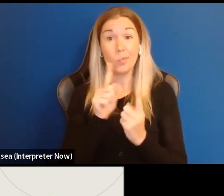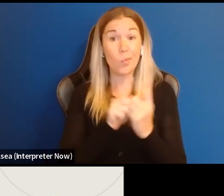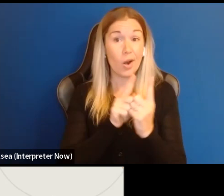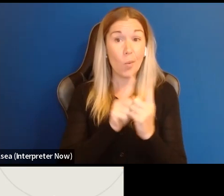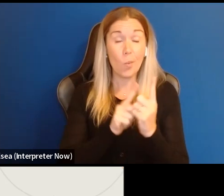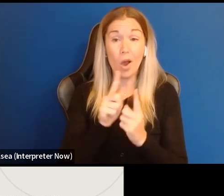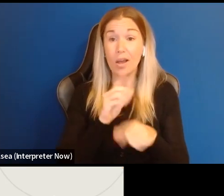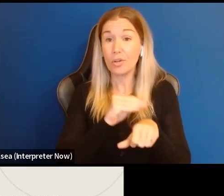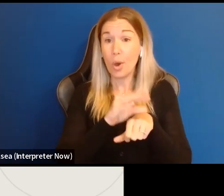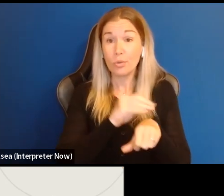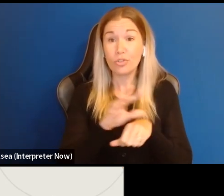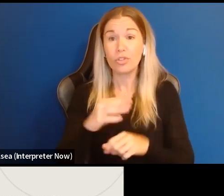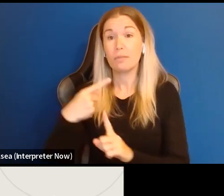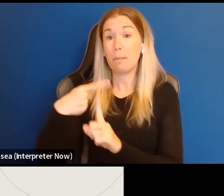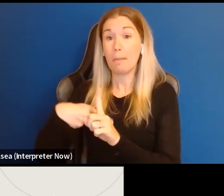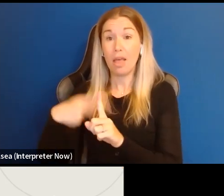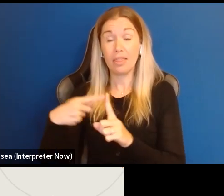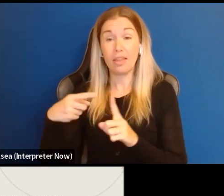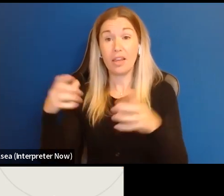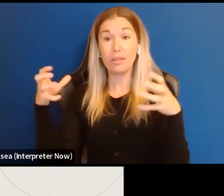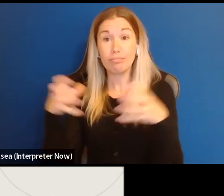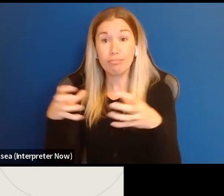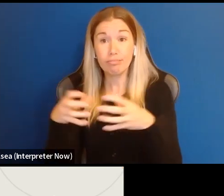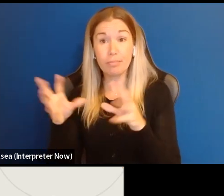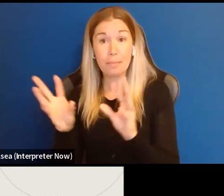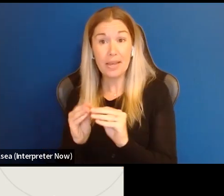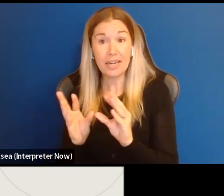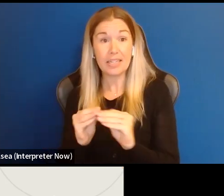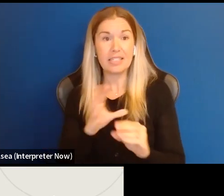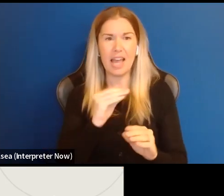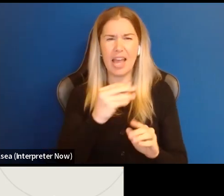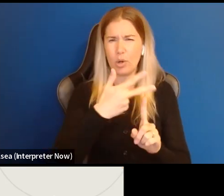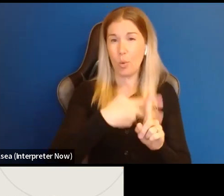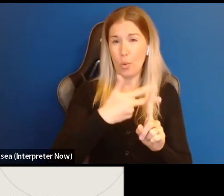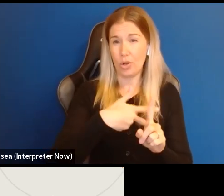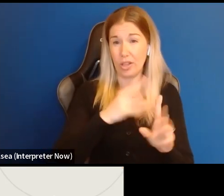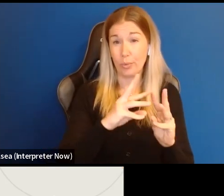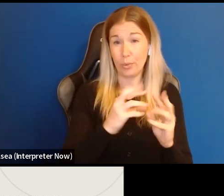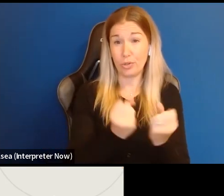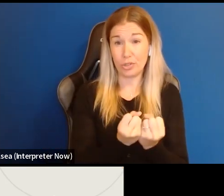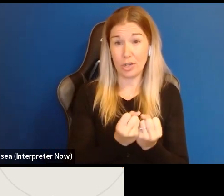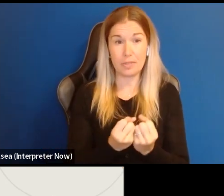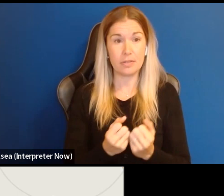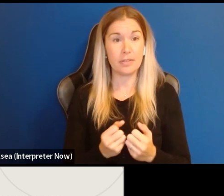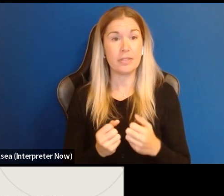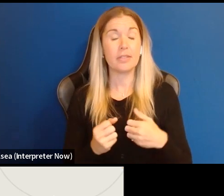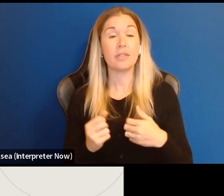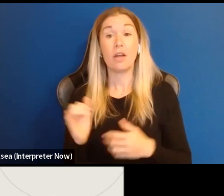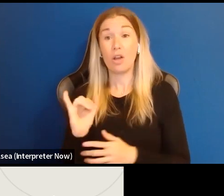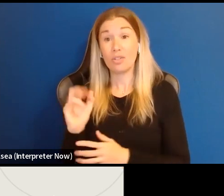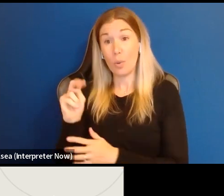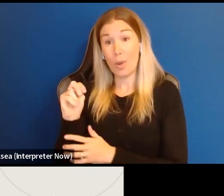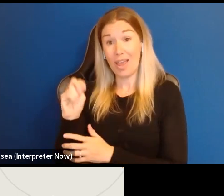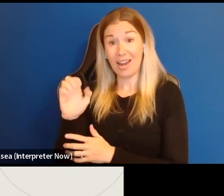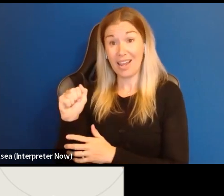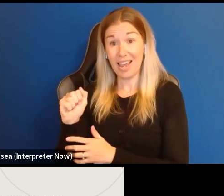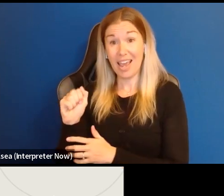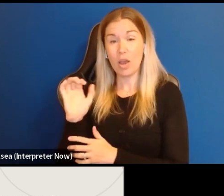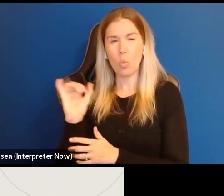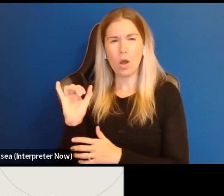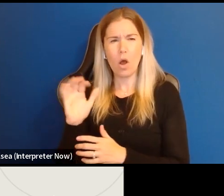monthly cohort meetings and quarterly workshops. Additionally, the NEA will be working to